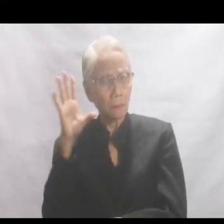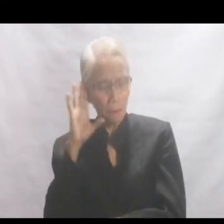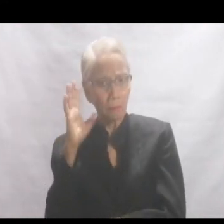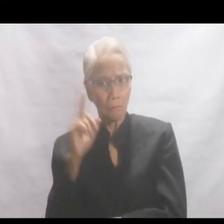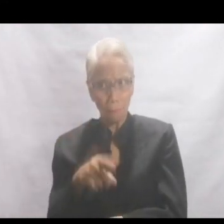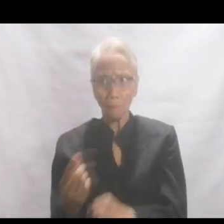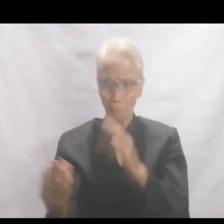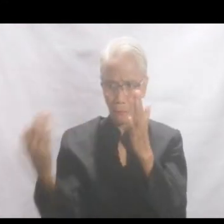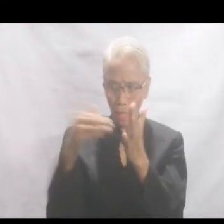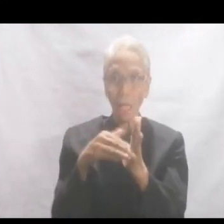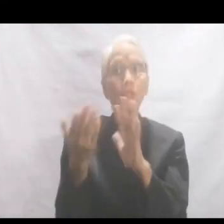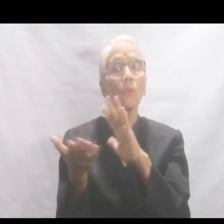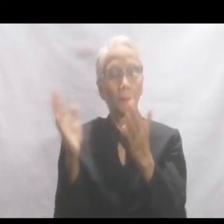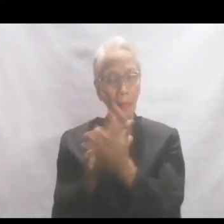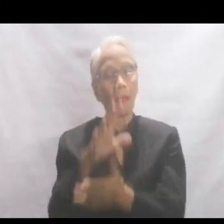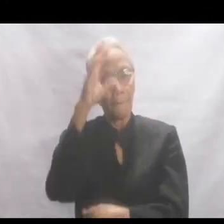man once more you shall be.